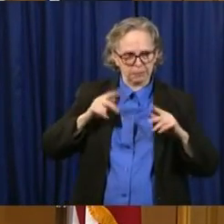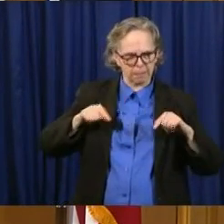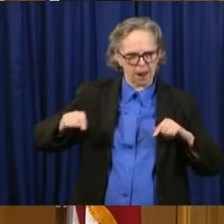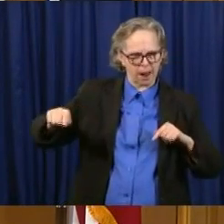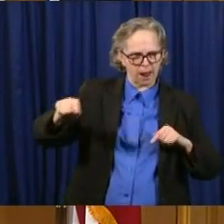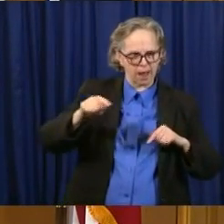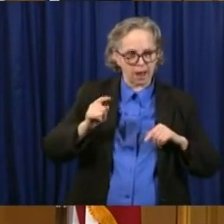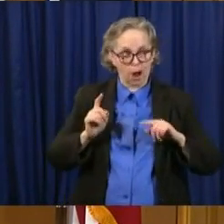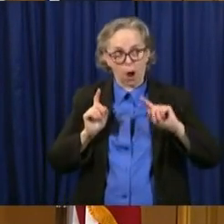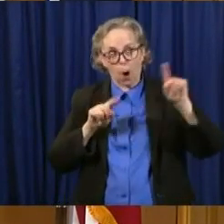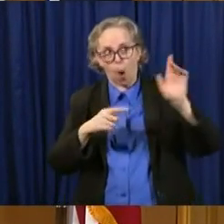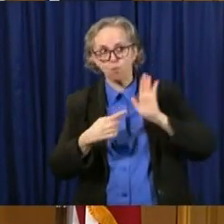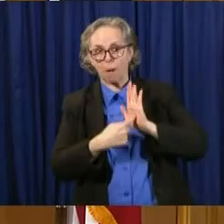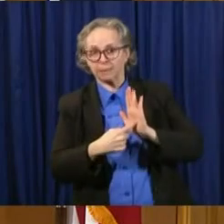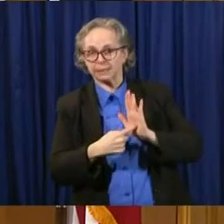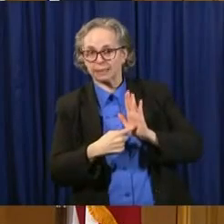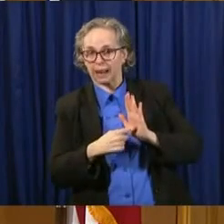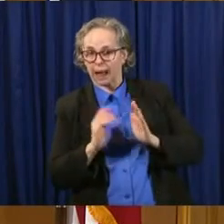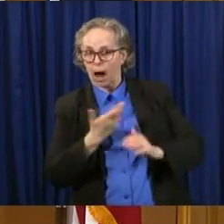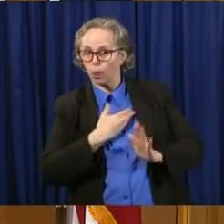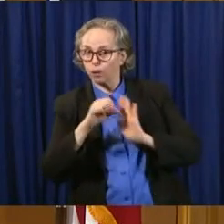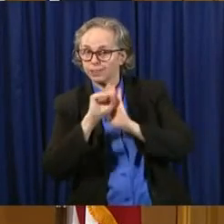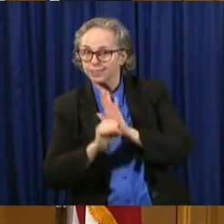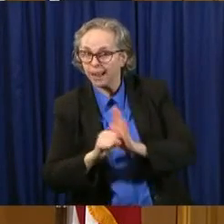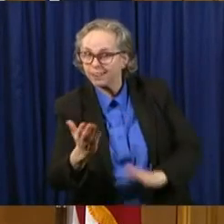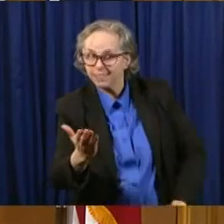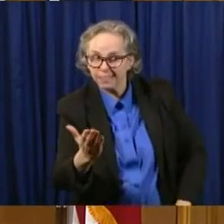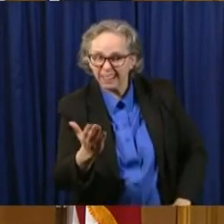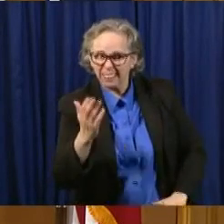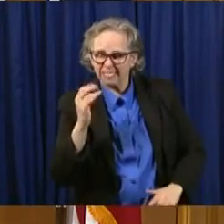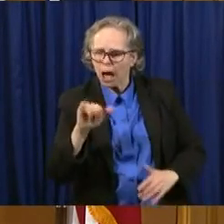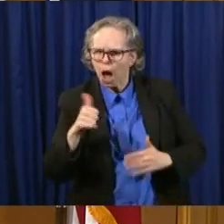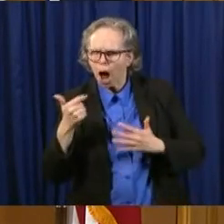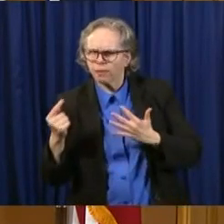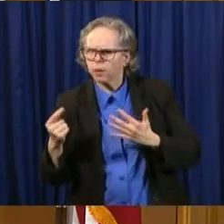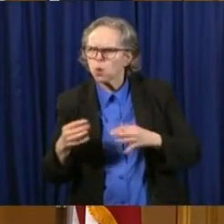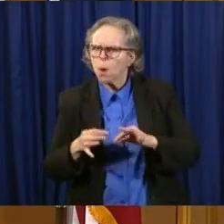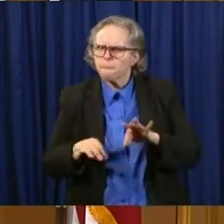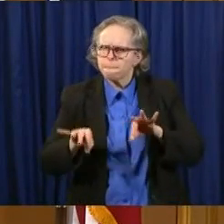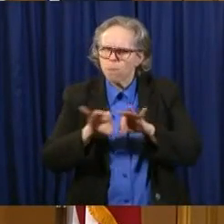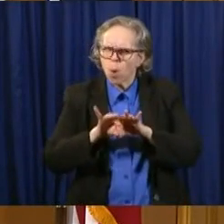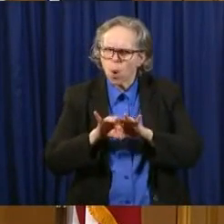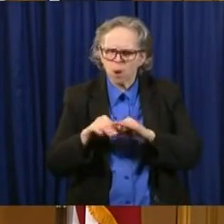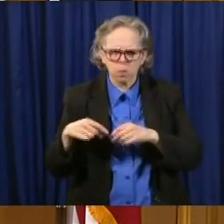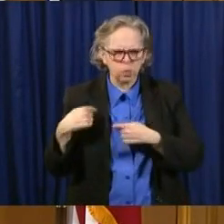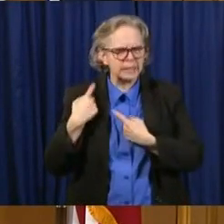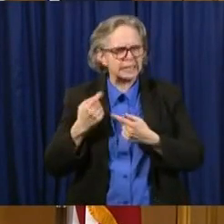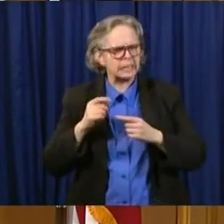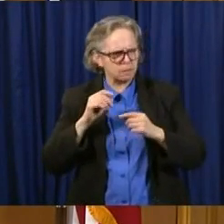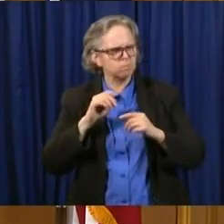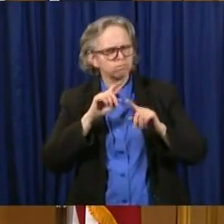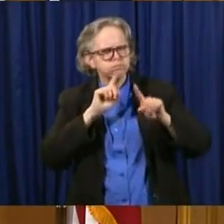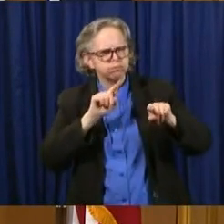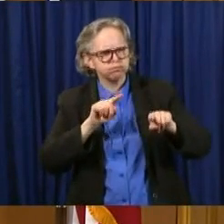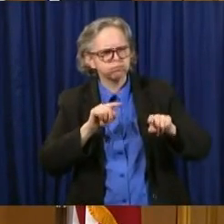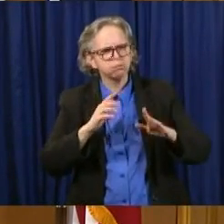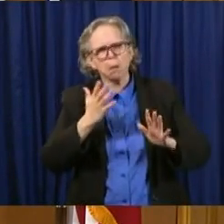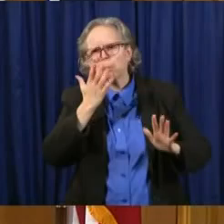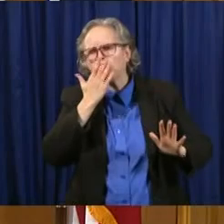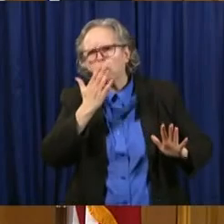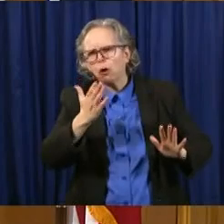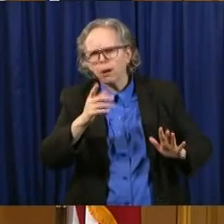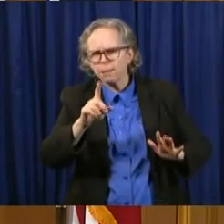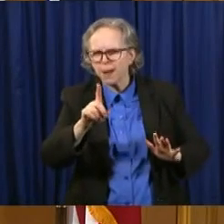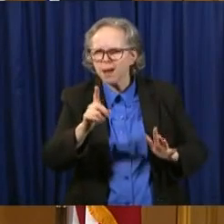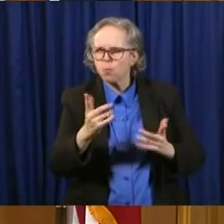other things. Um, our response rate is, is pretty good, uh, but I want to, I do a little challenge here. It's always good